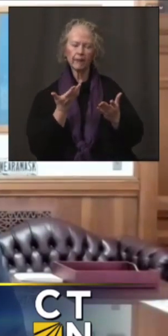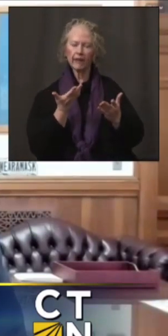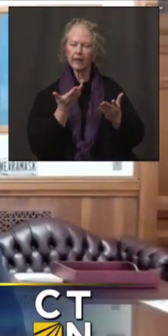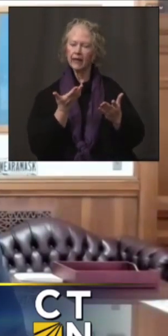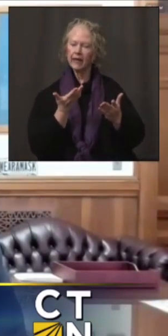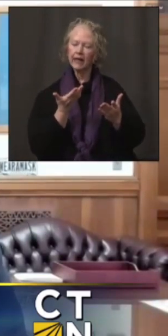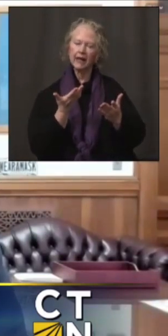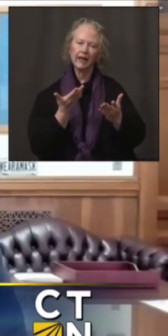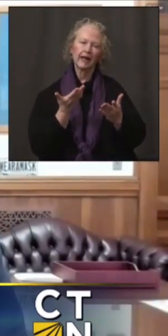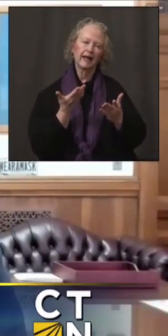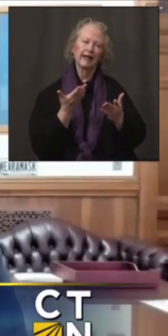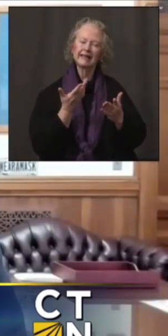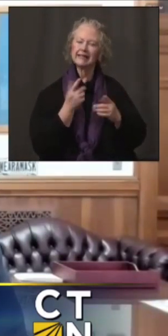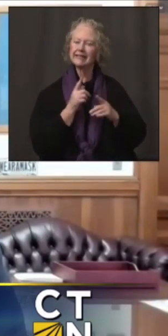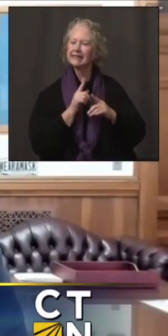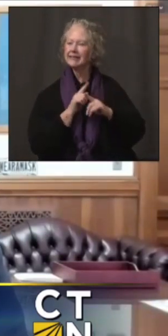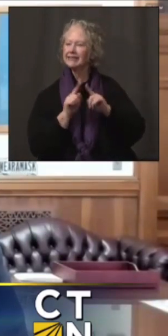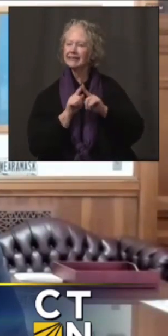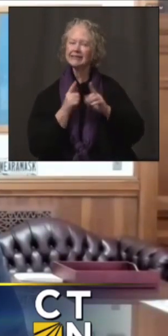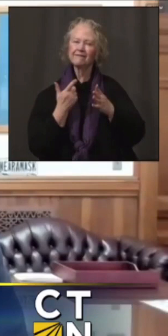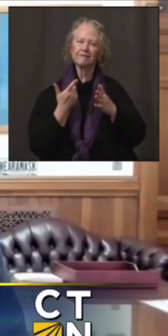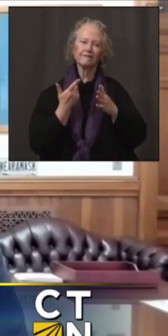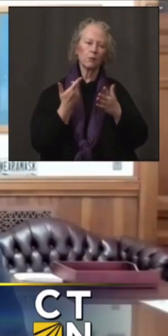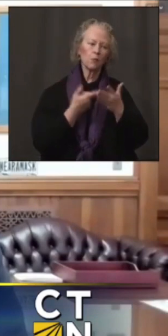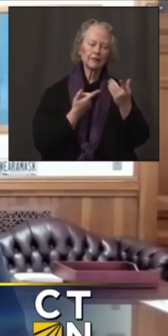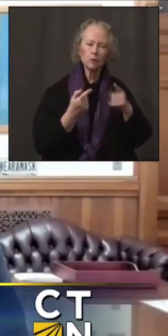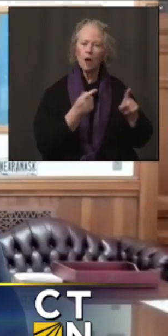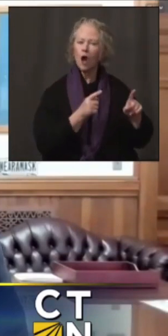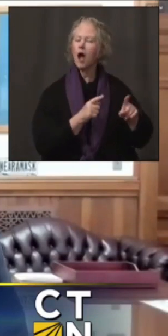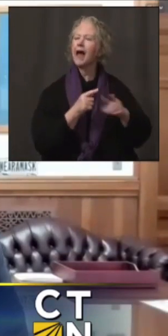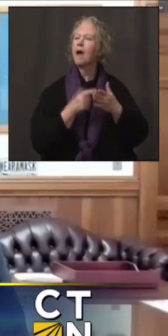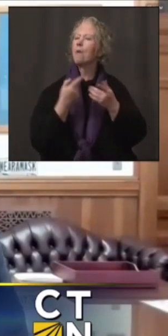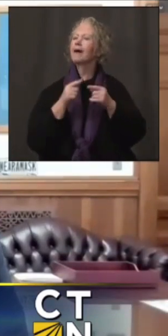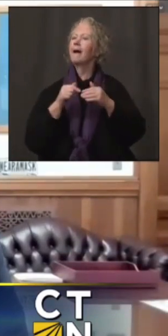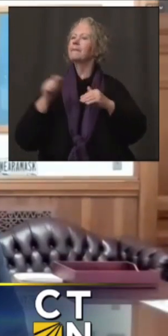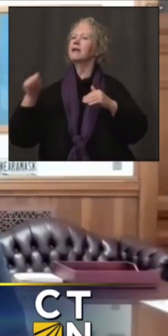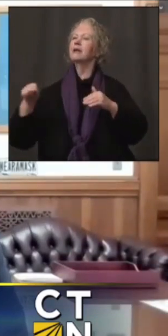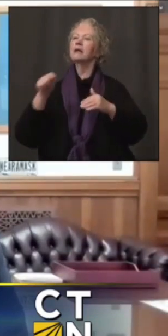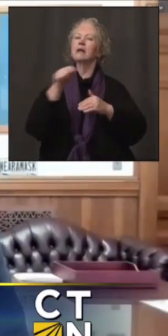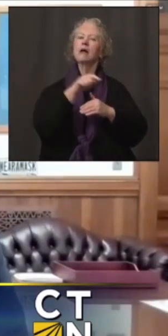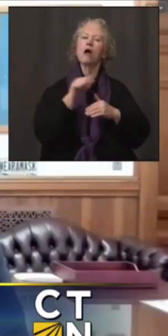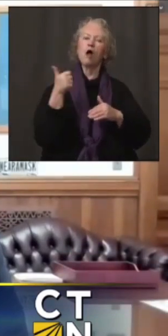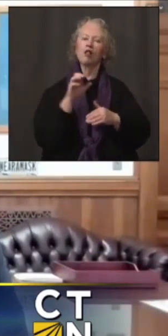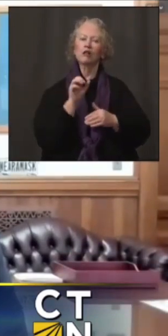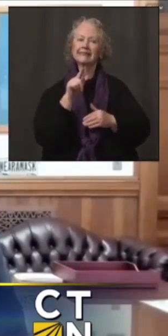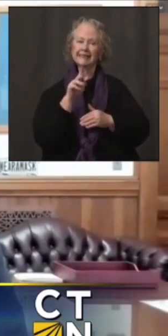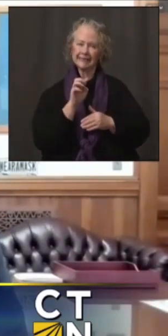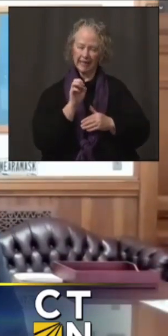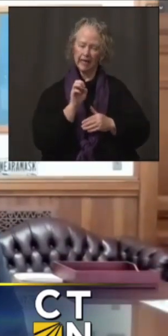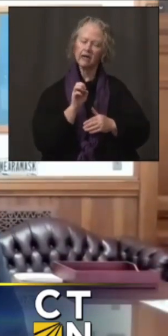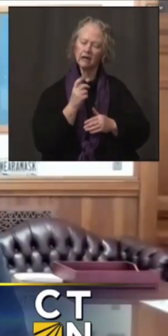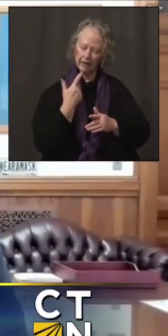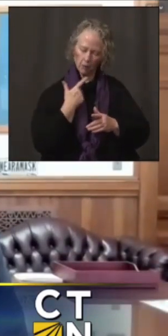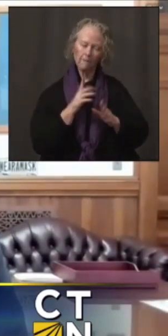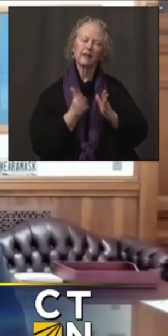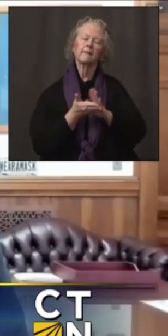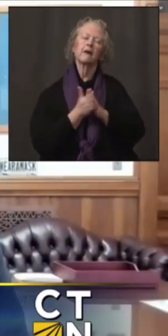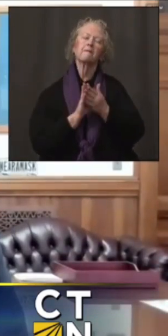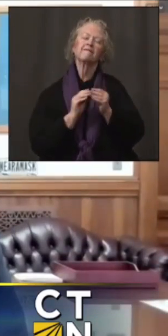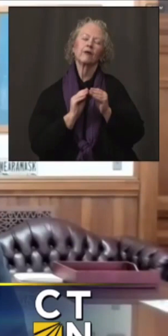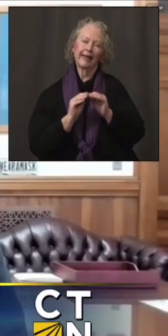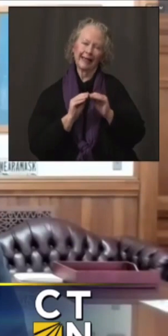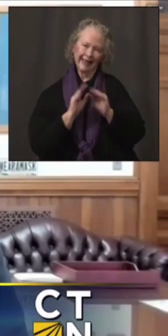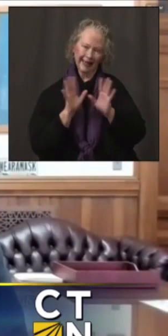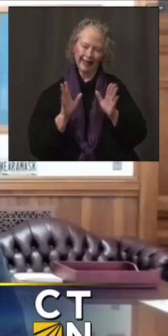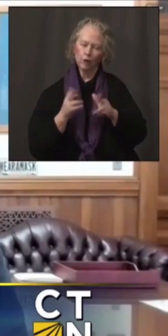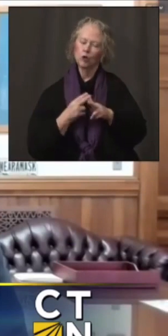uh, various rates, but also what's going on in our other states as well. Uh, but, uh, there will be very much clarity that we provided, uh,